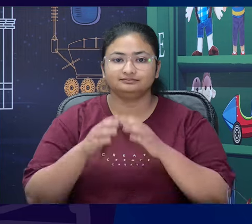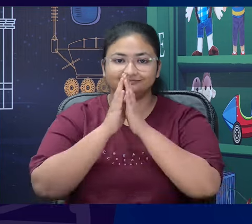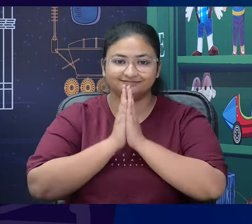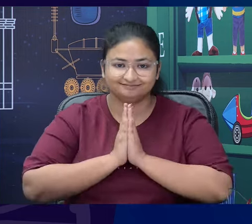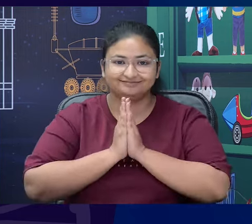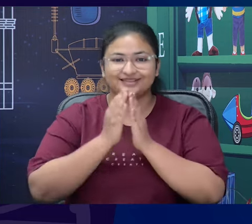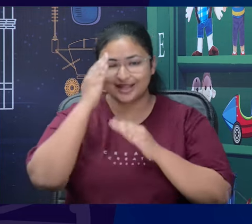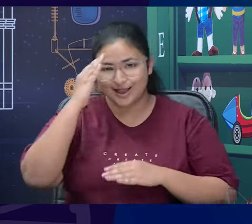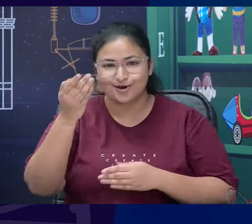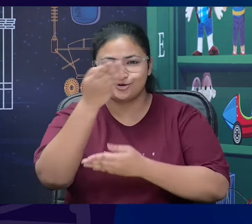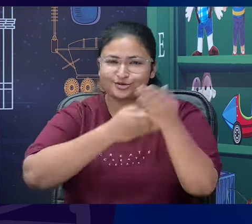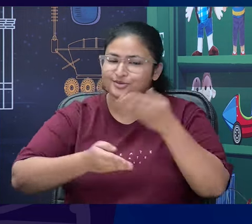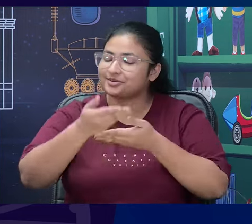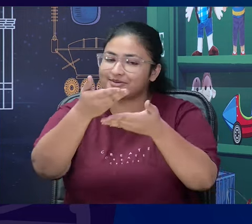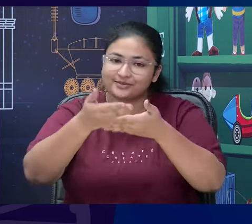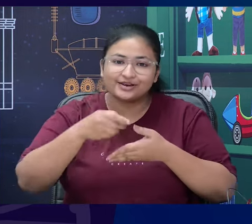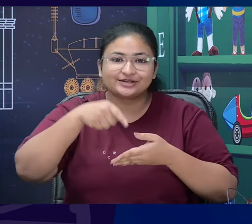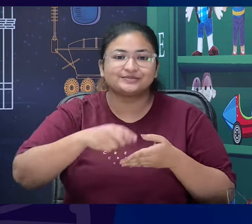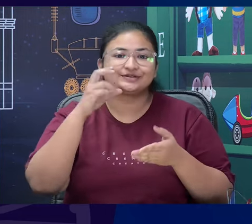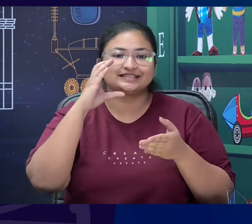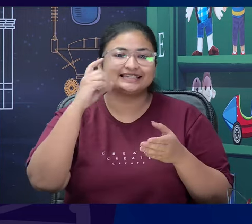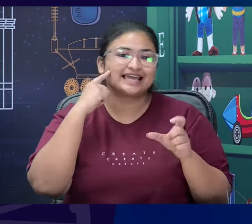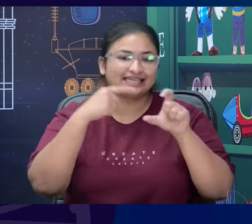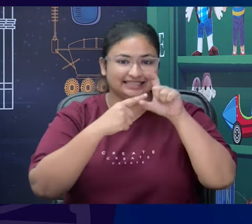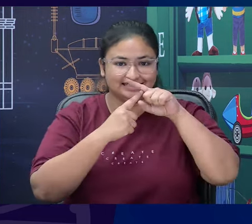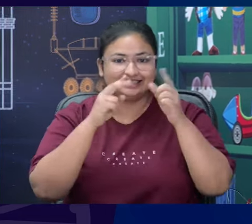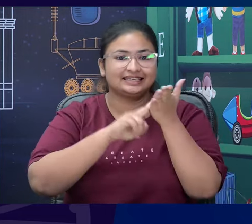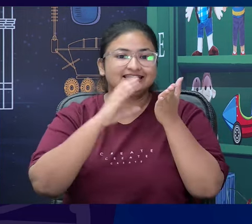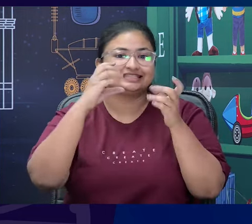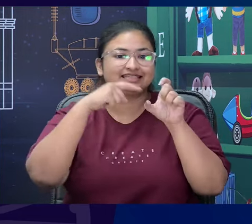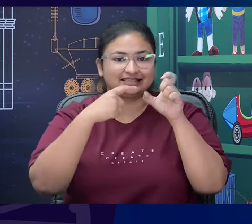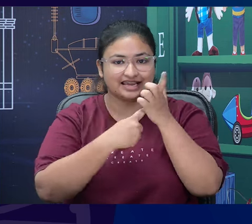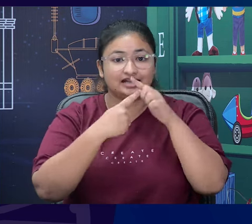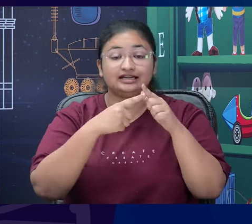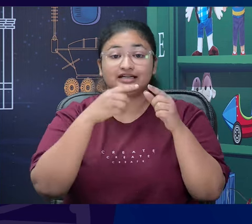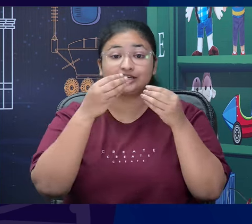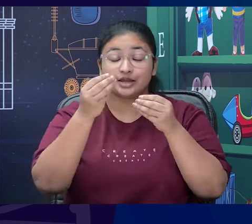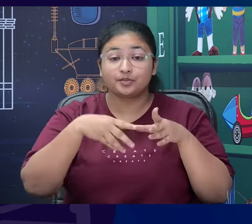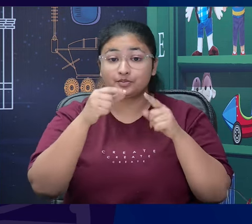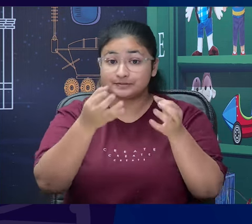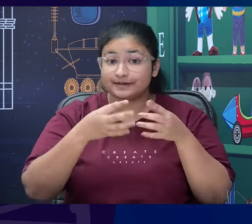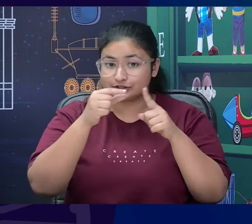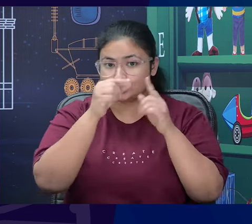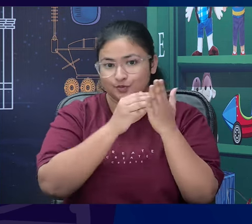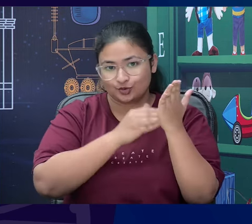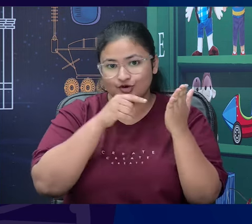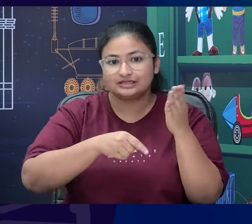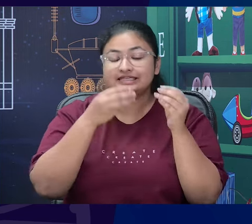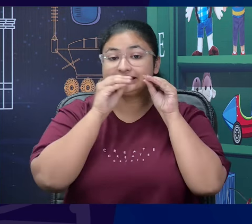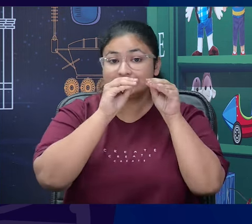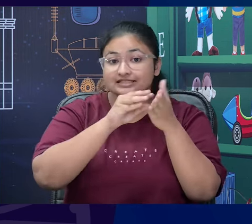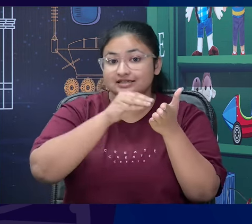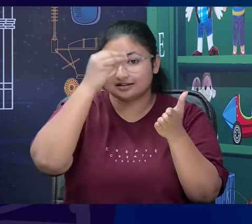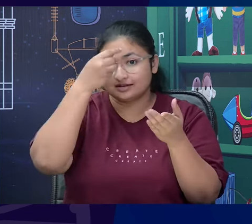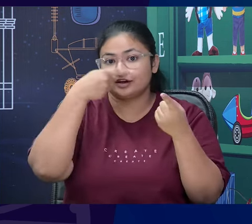Namaskar, hello and a very warm welcome to CITN CRT's special live phone and interactive program of teaching learning interventions